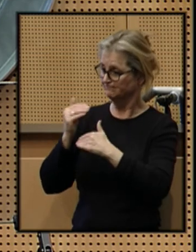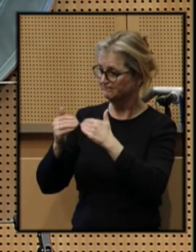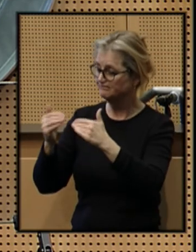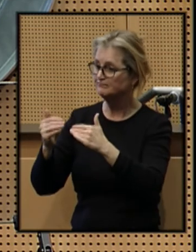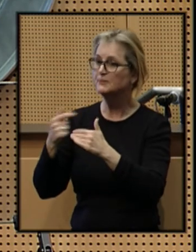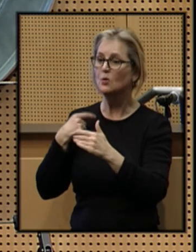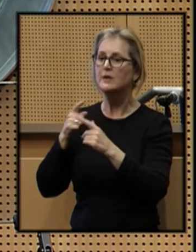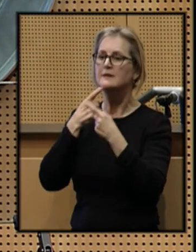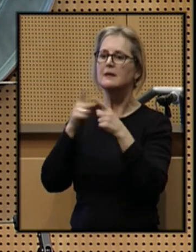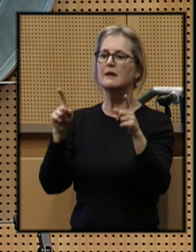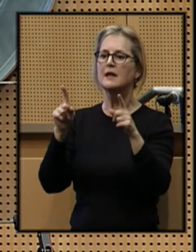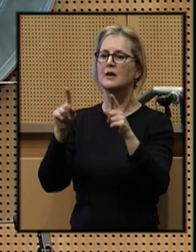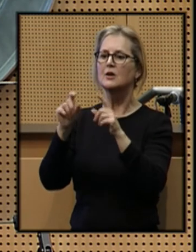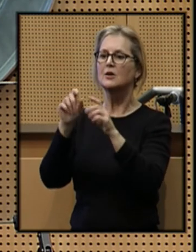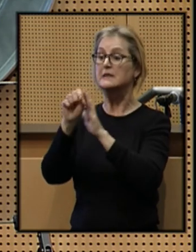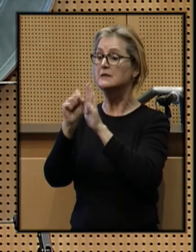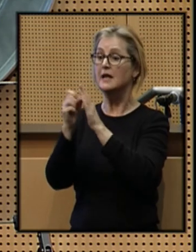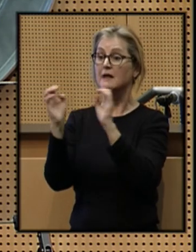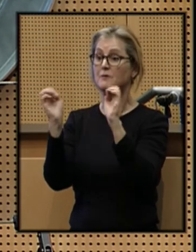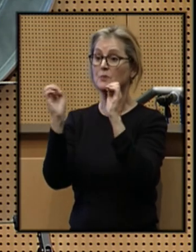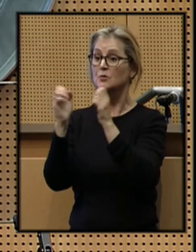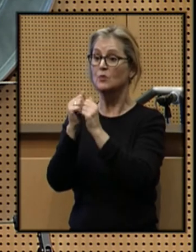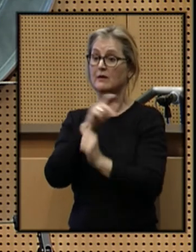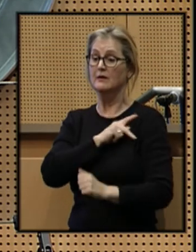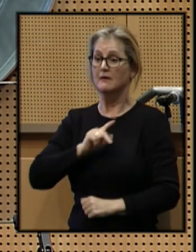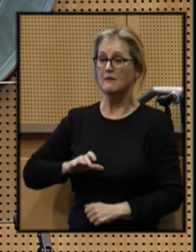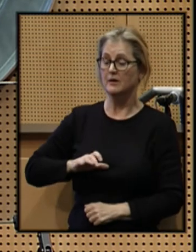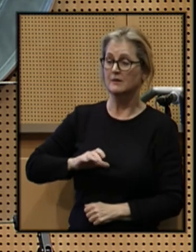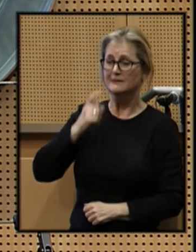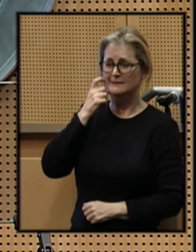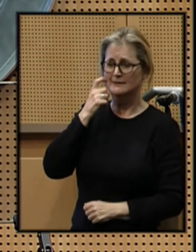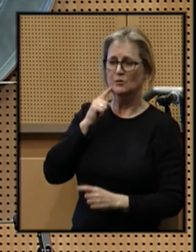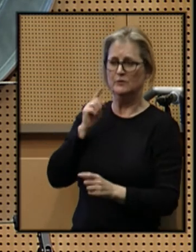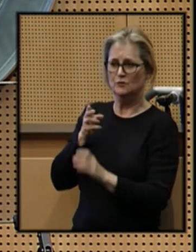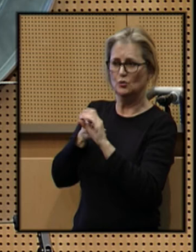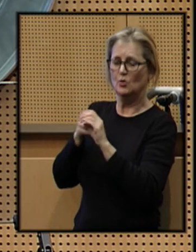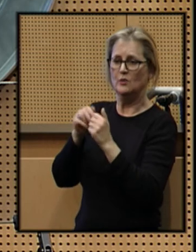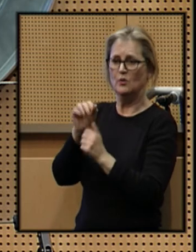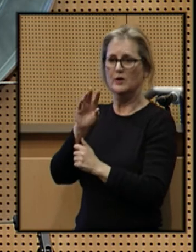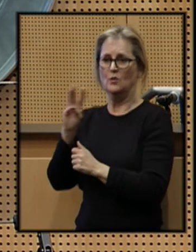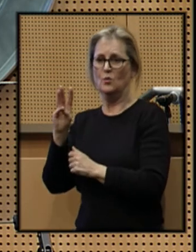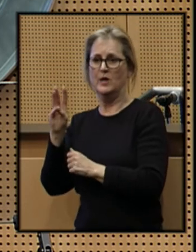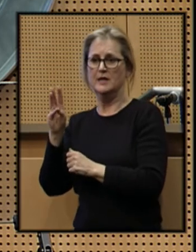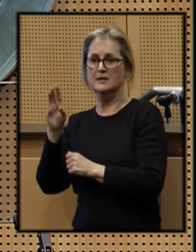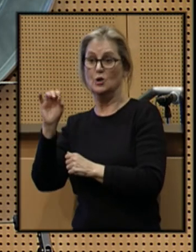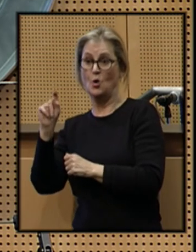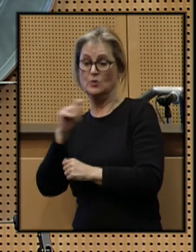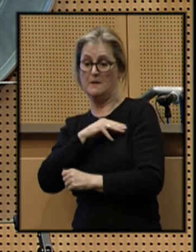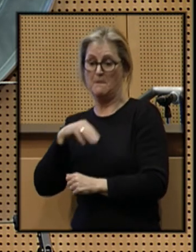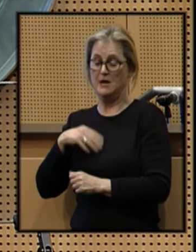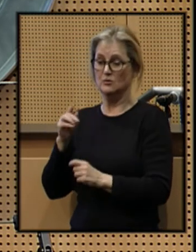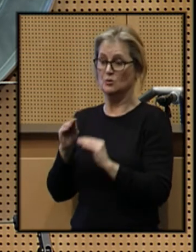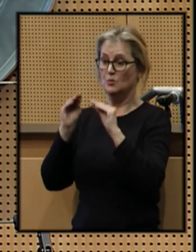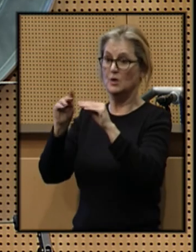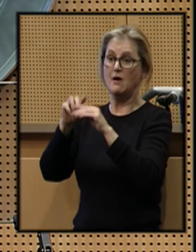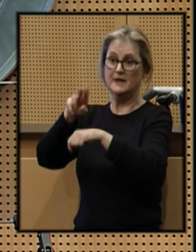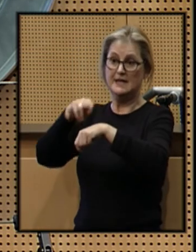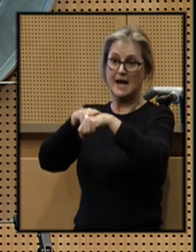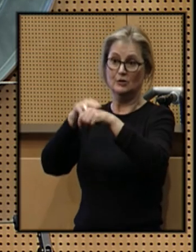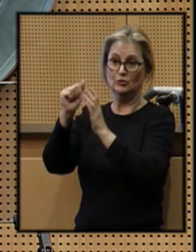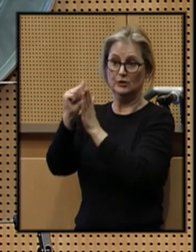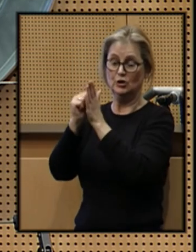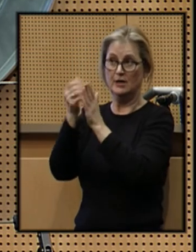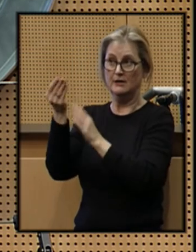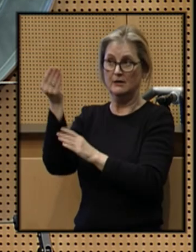We declared a state of emergency with King County. We have joined with West Coast mayors to place this issue on the national agenda.